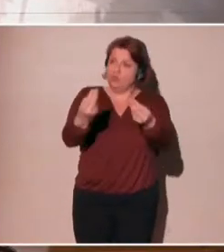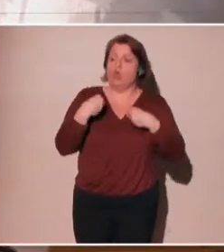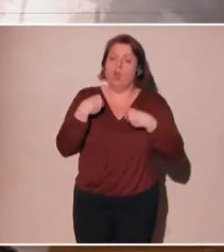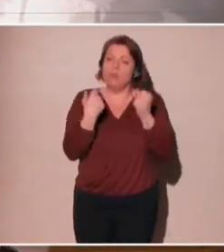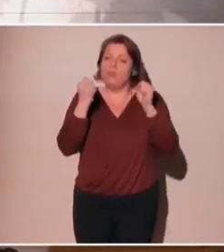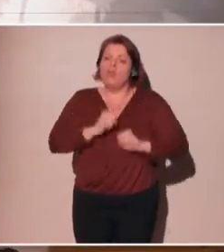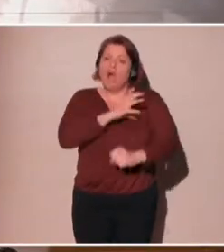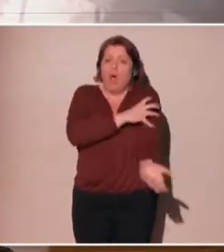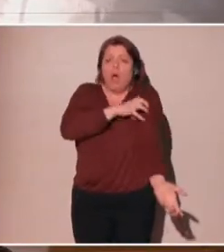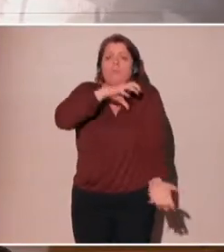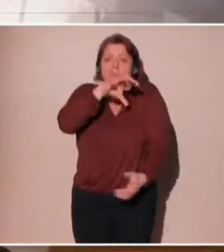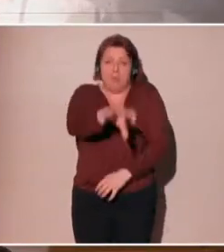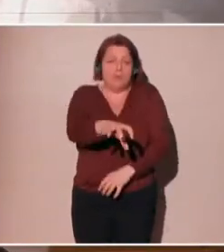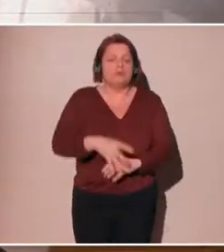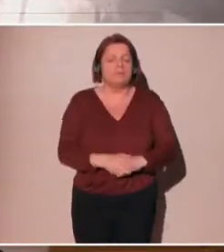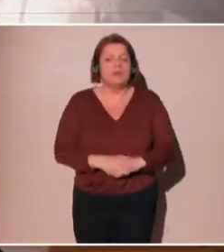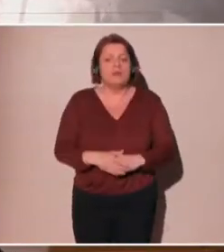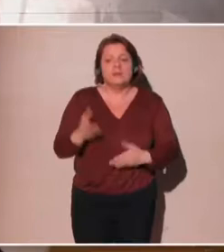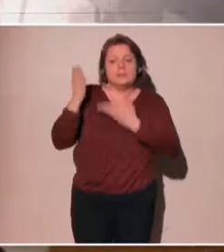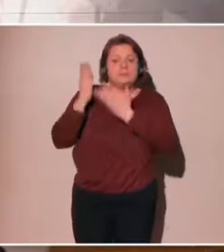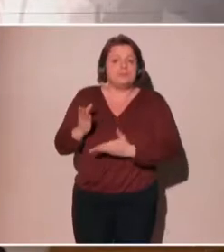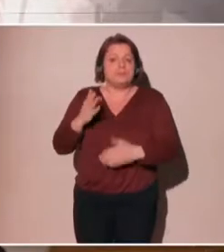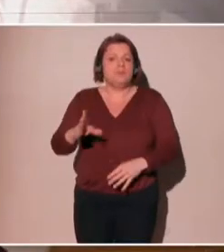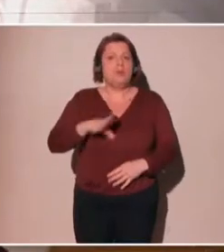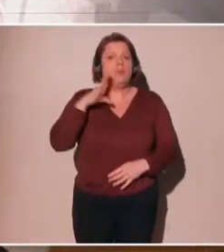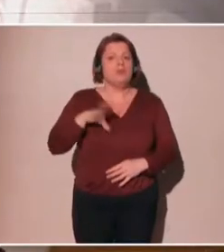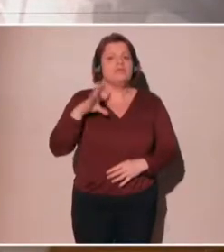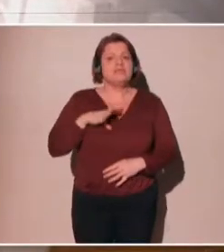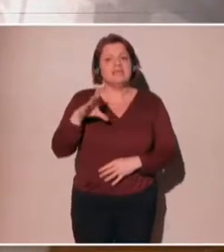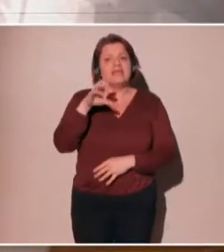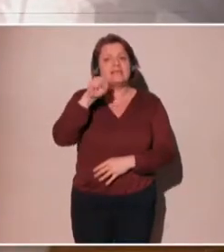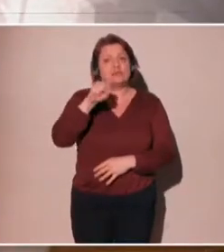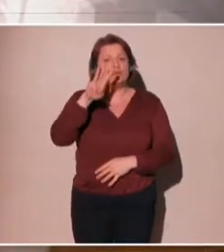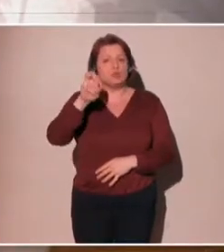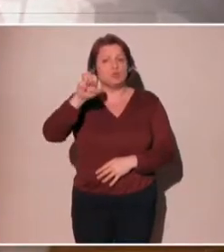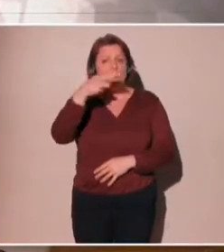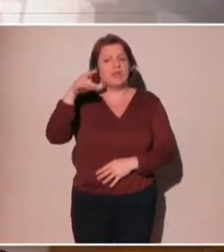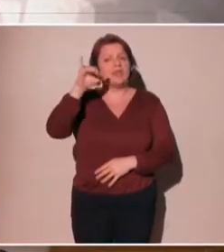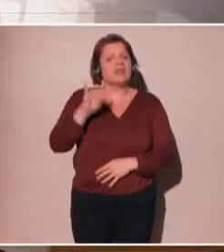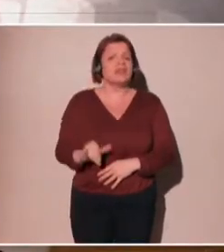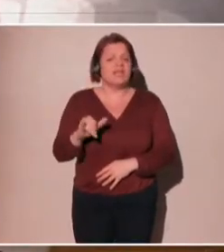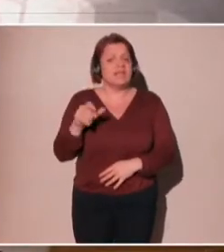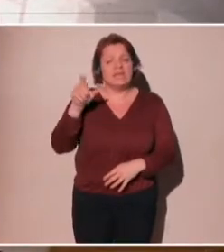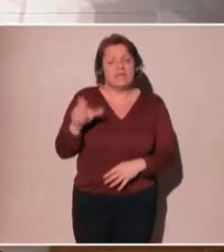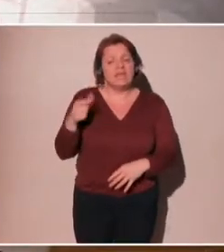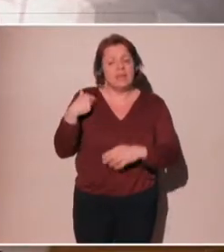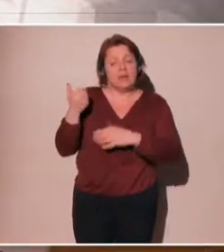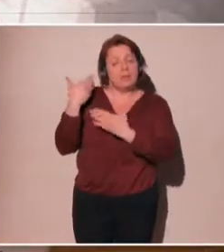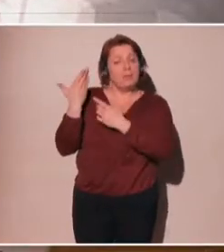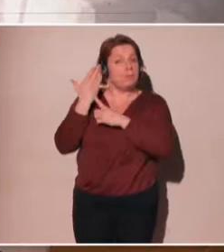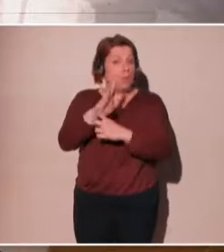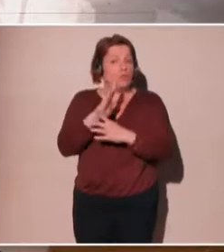Thank you. You have demonstrated the limits and weaknesses of mainstream data anonymization techniques.